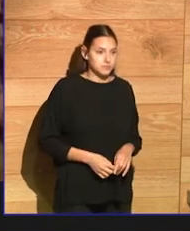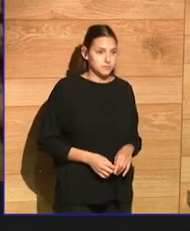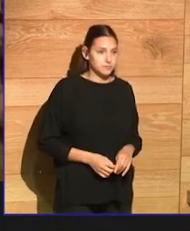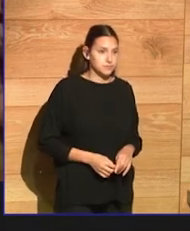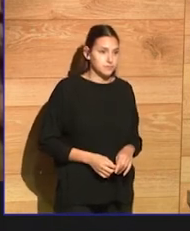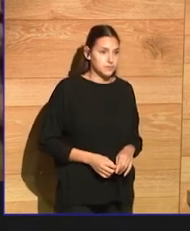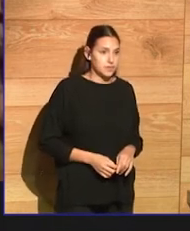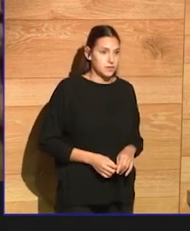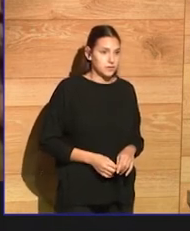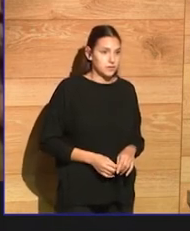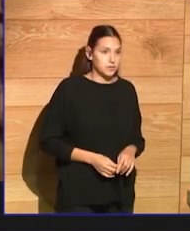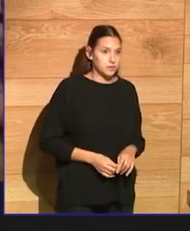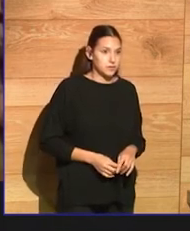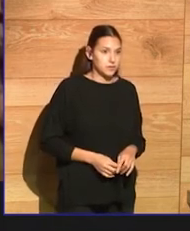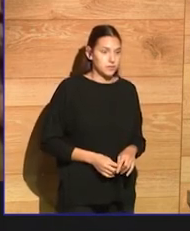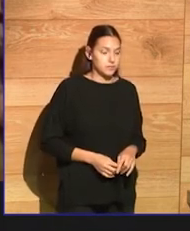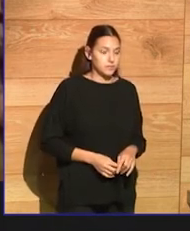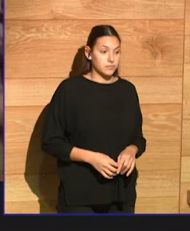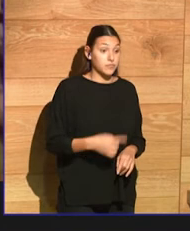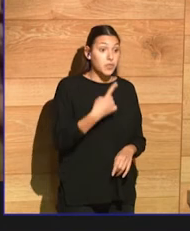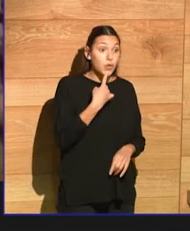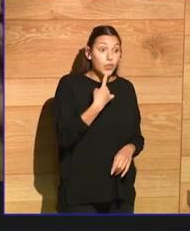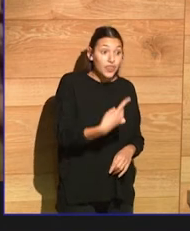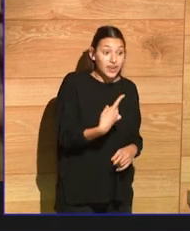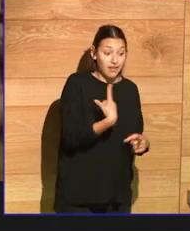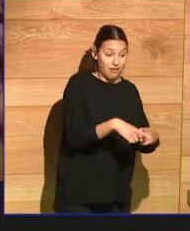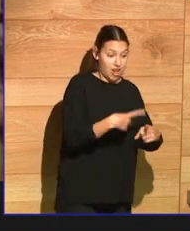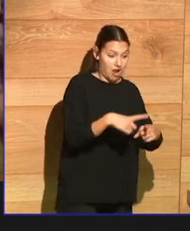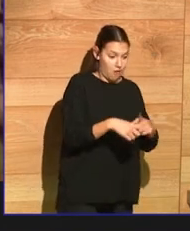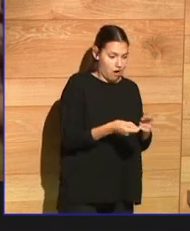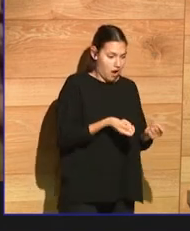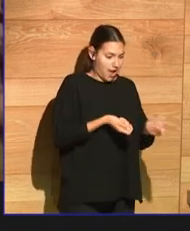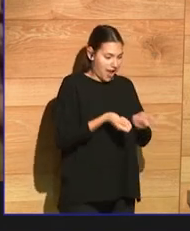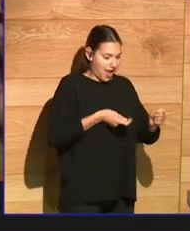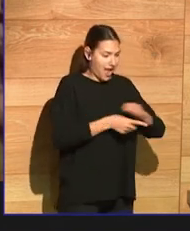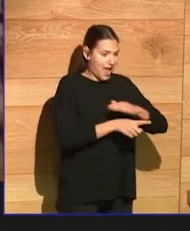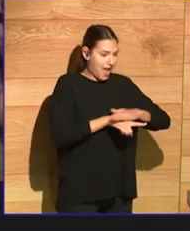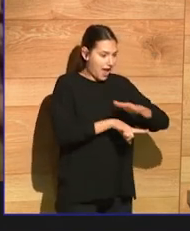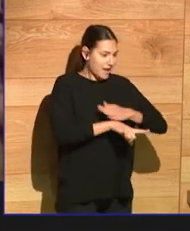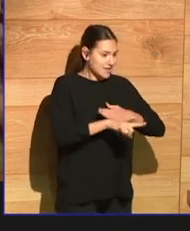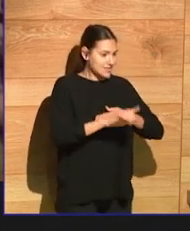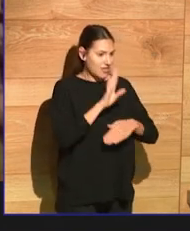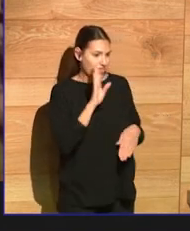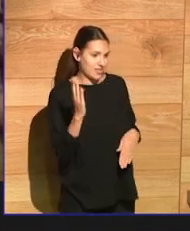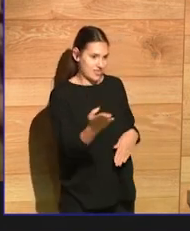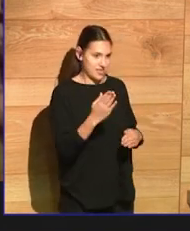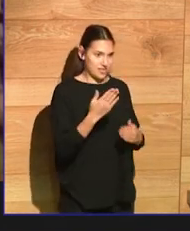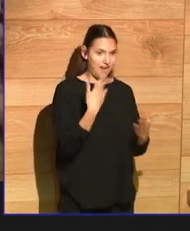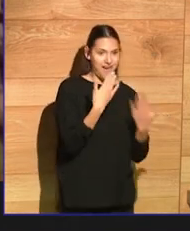indirectly, and by dealing with them indirectly, dealing with them more effectively,